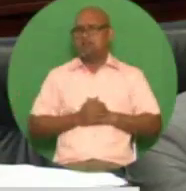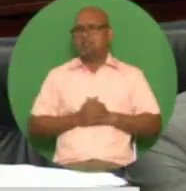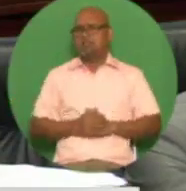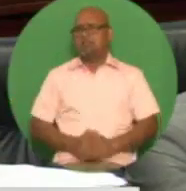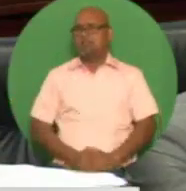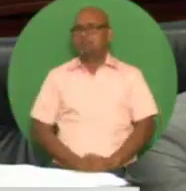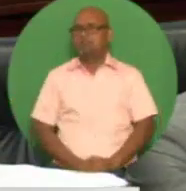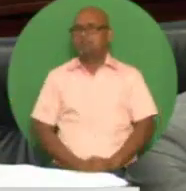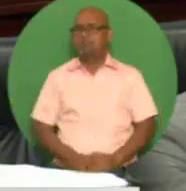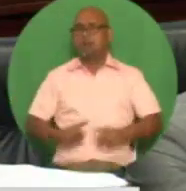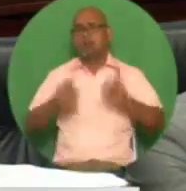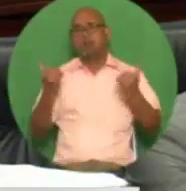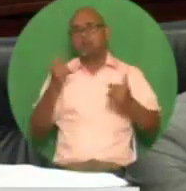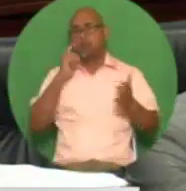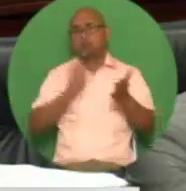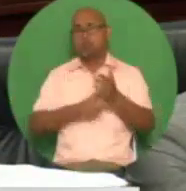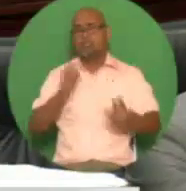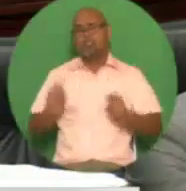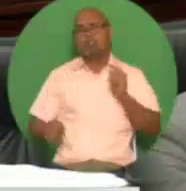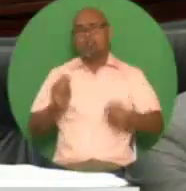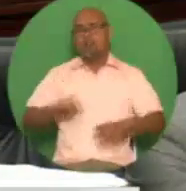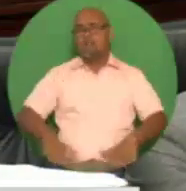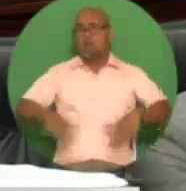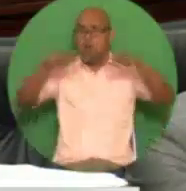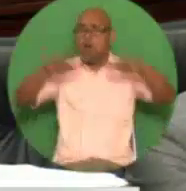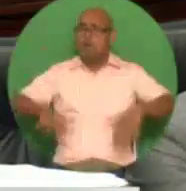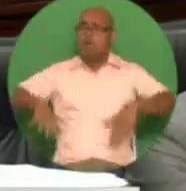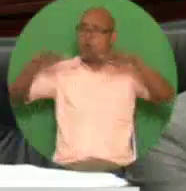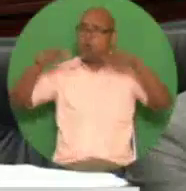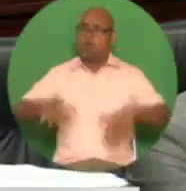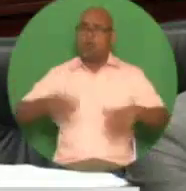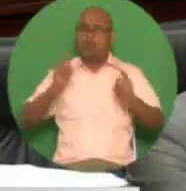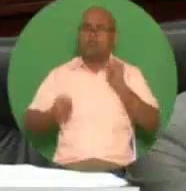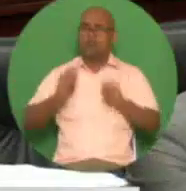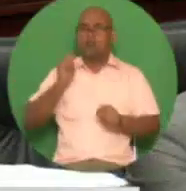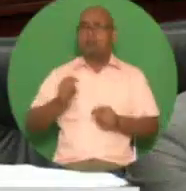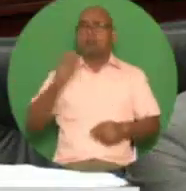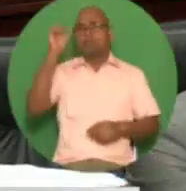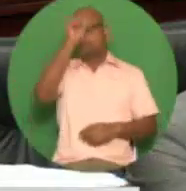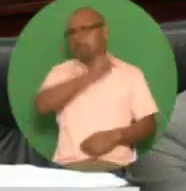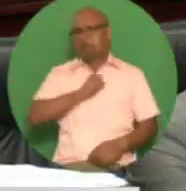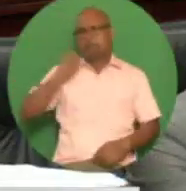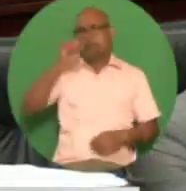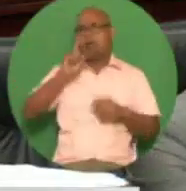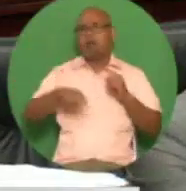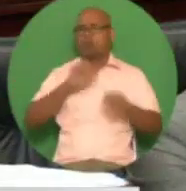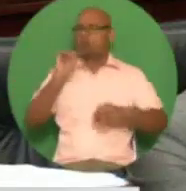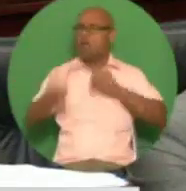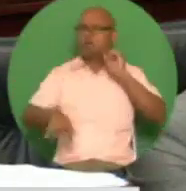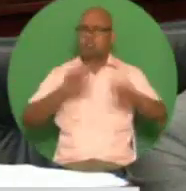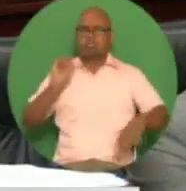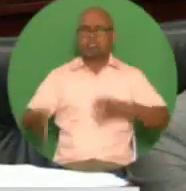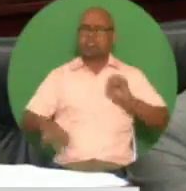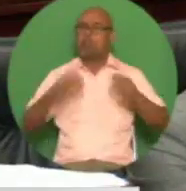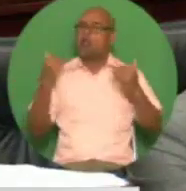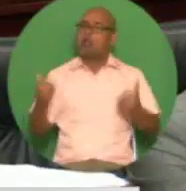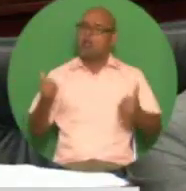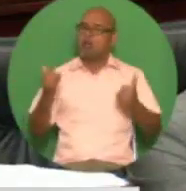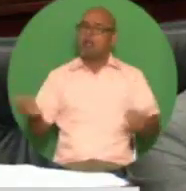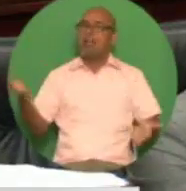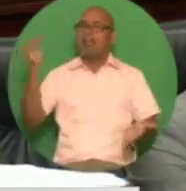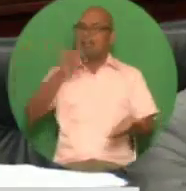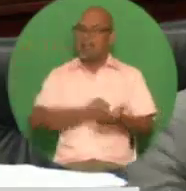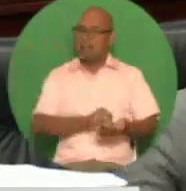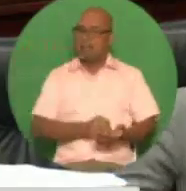flooding the government will pursue a zero tolerance approach to littering i propose a 100 increase